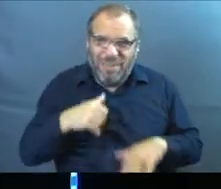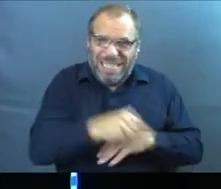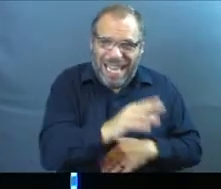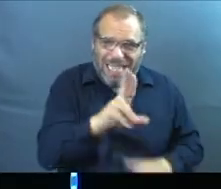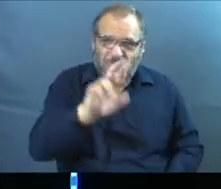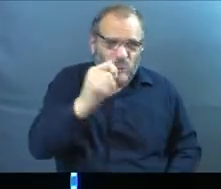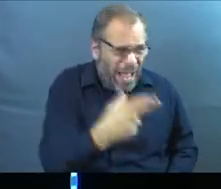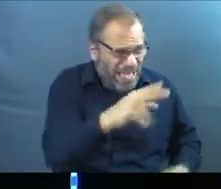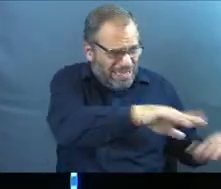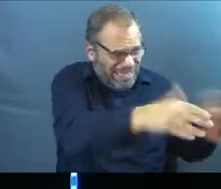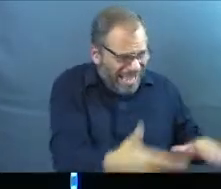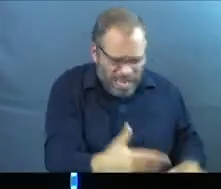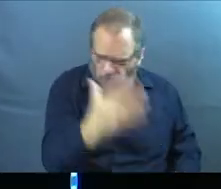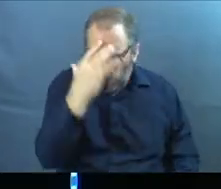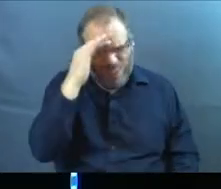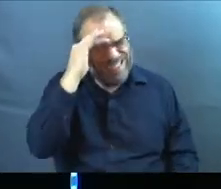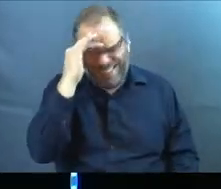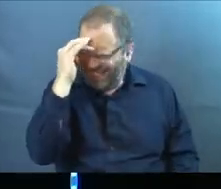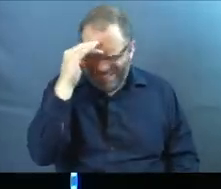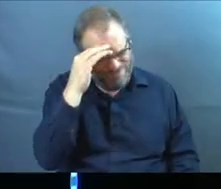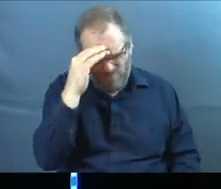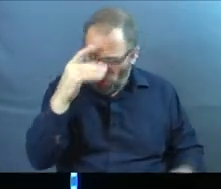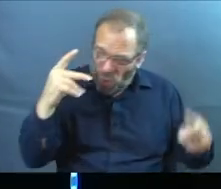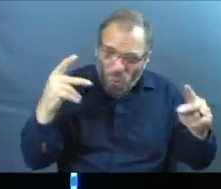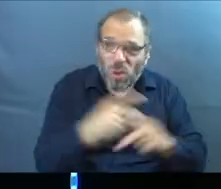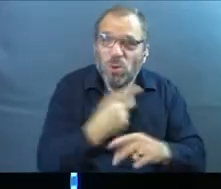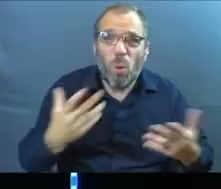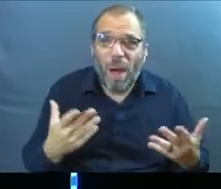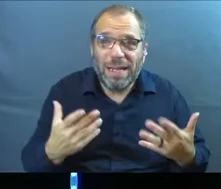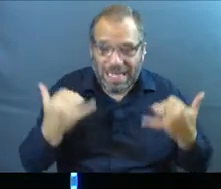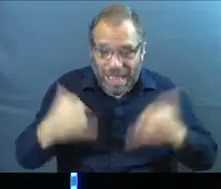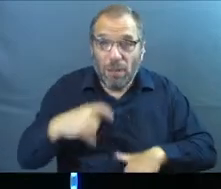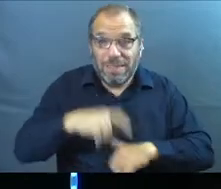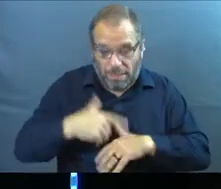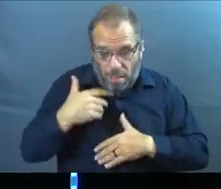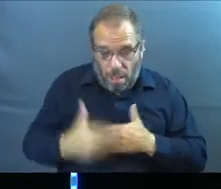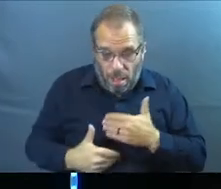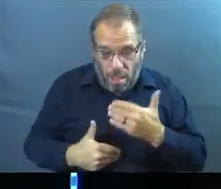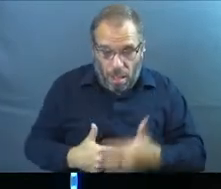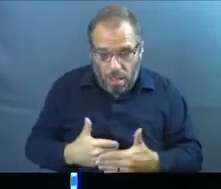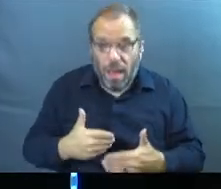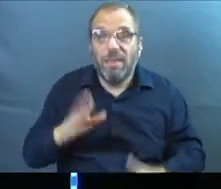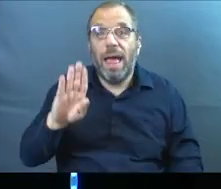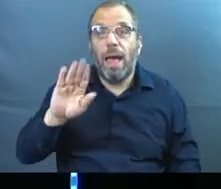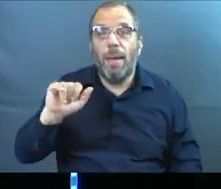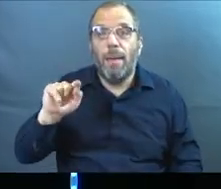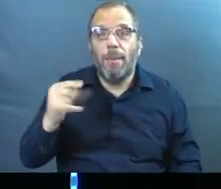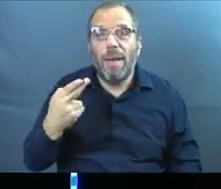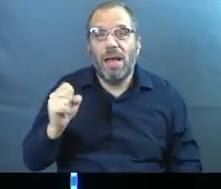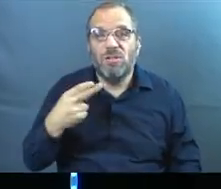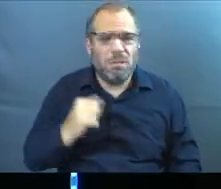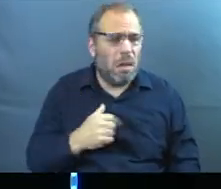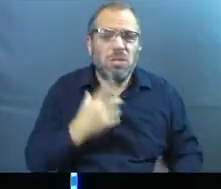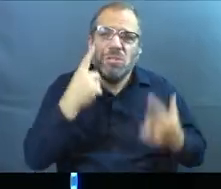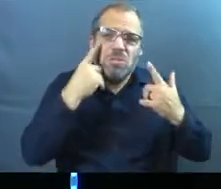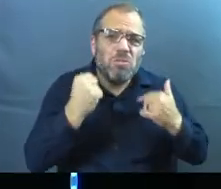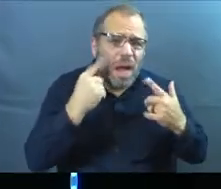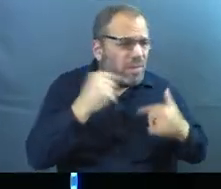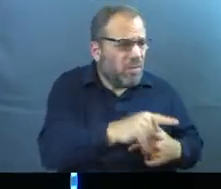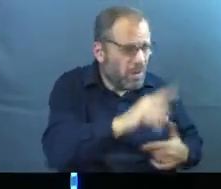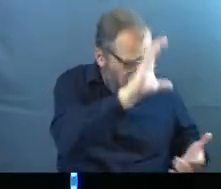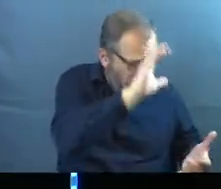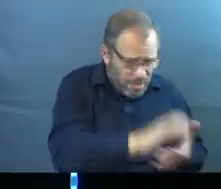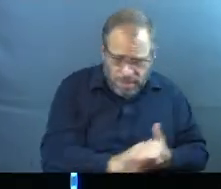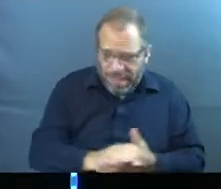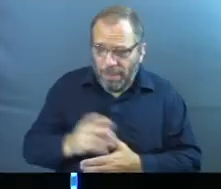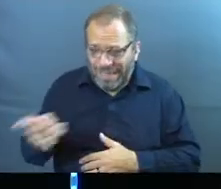This is King David, and he does this thing. The worst part is, is that as time goes on, Bathsheba, she mourns for Uriah, but then